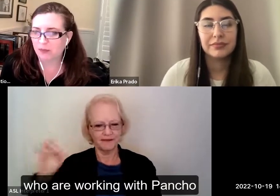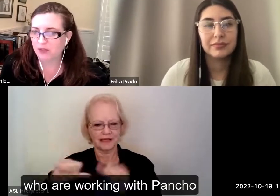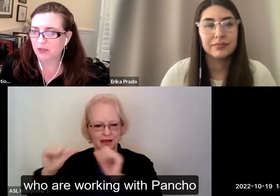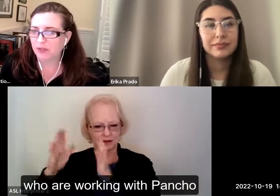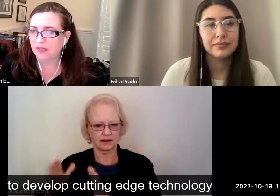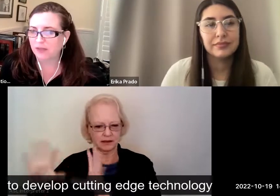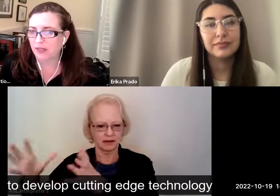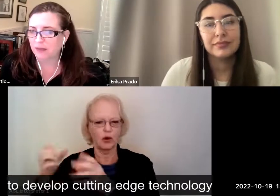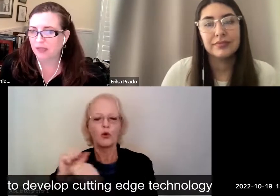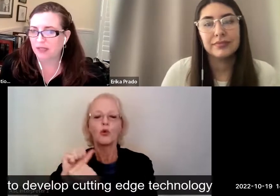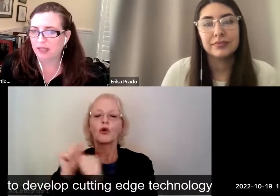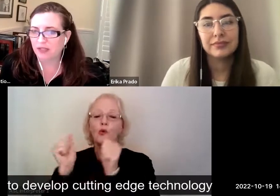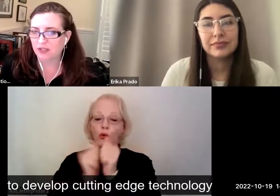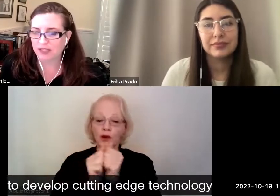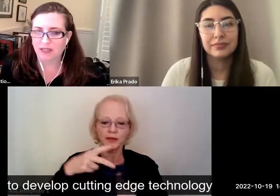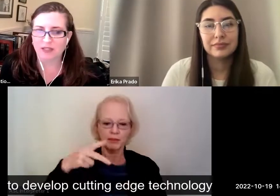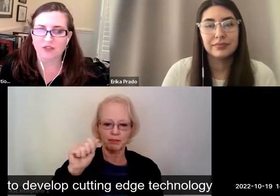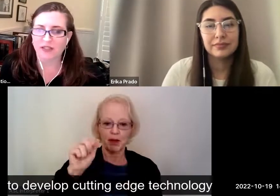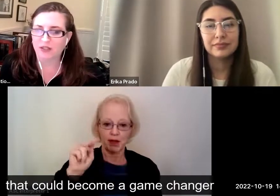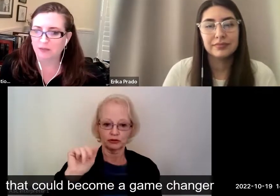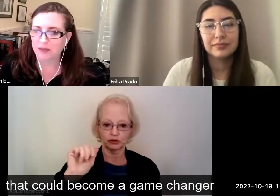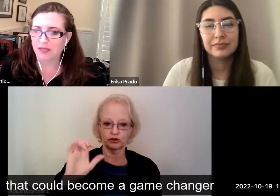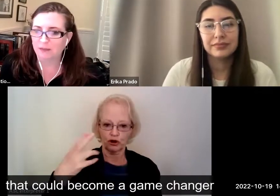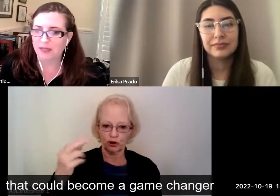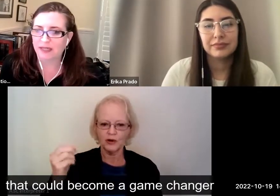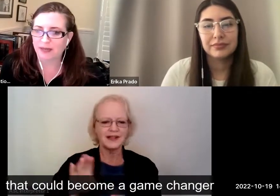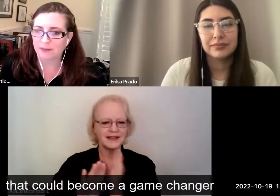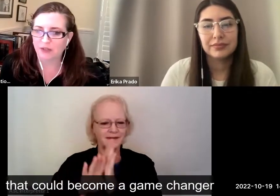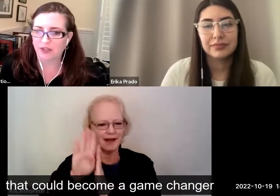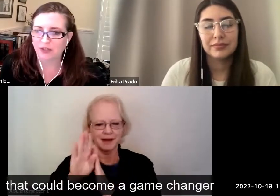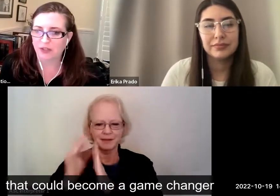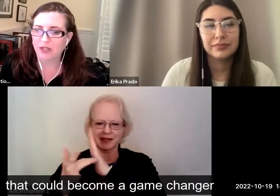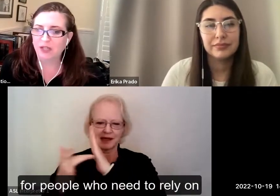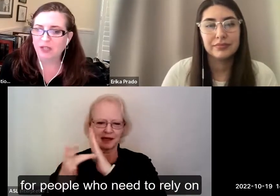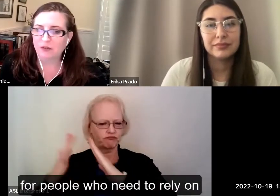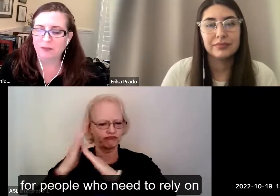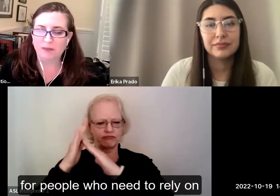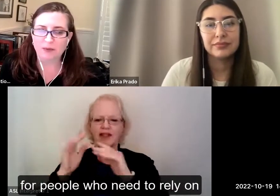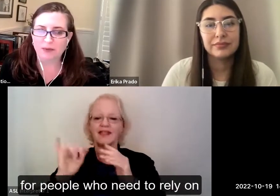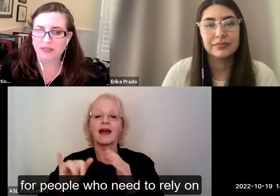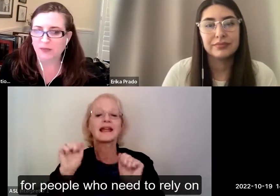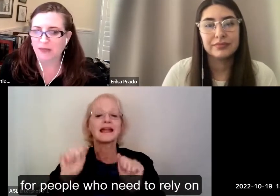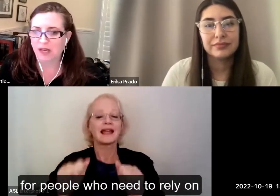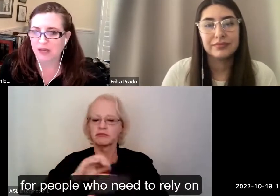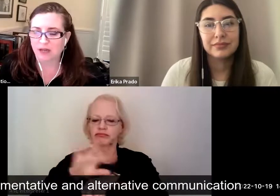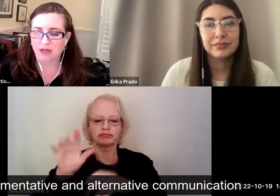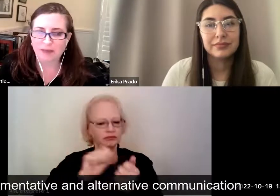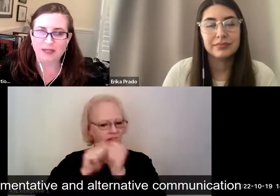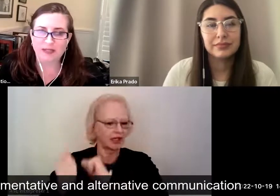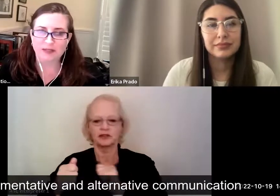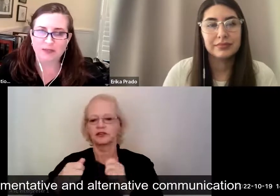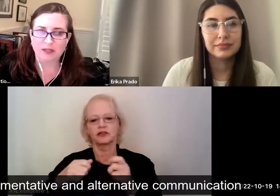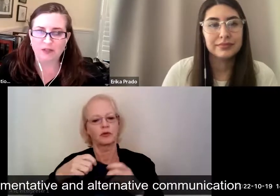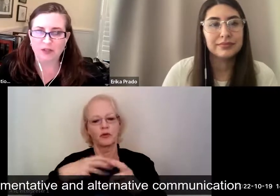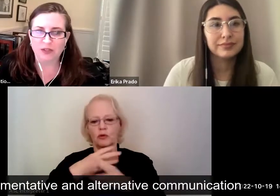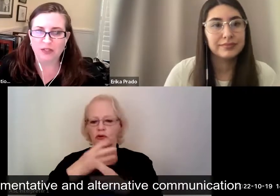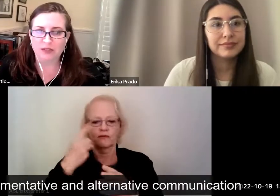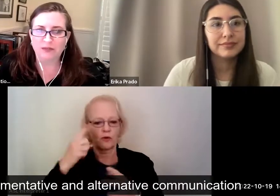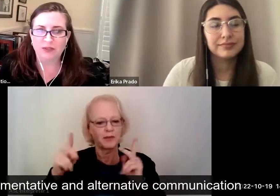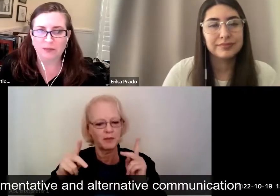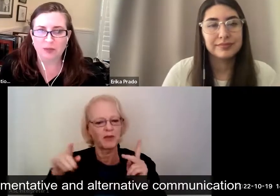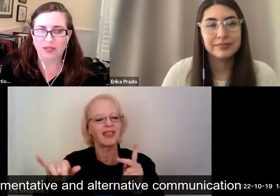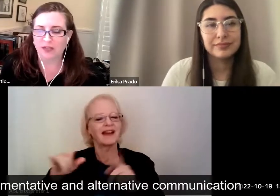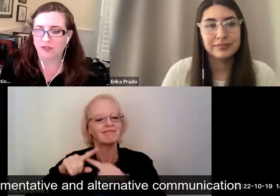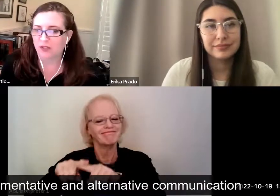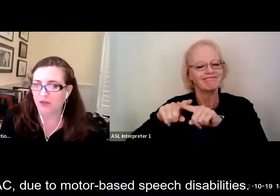working with Pancho to develop cutting-edge technology that could become a game-changer for people who need to rely on augmentative and alternative